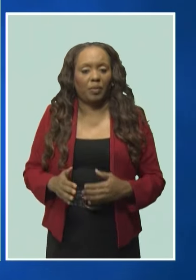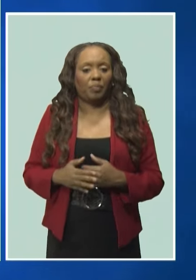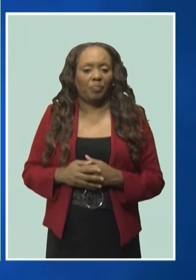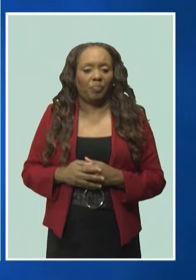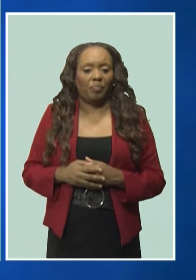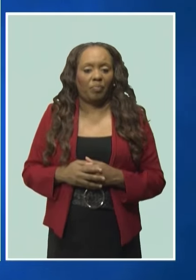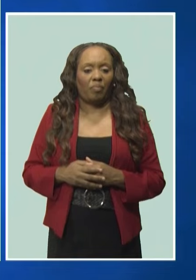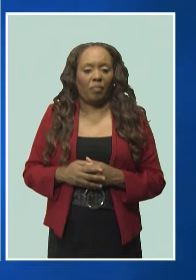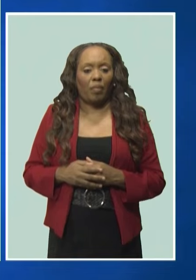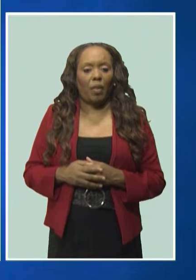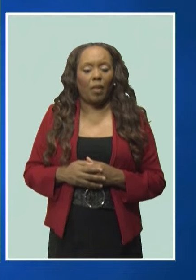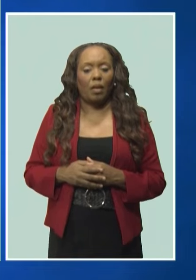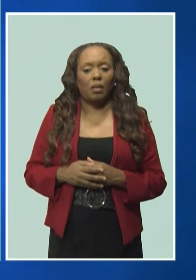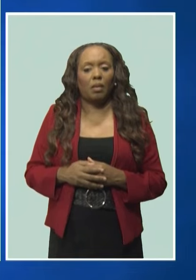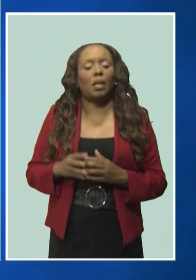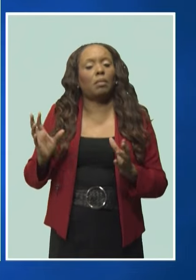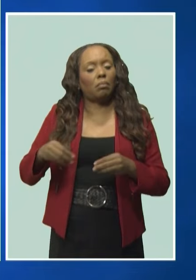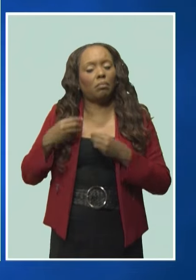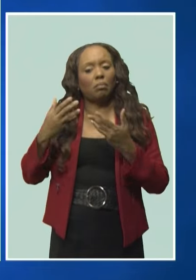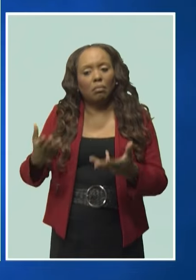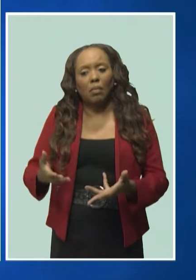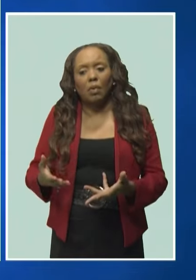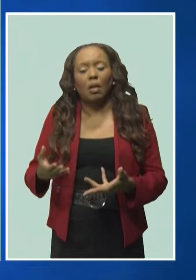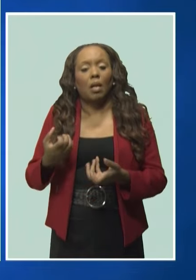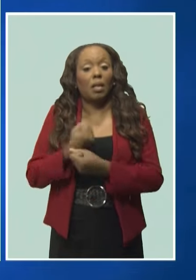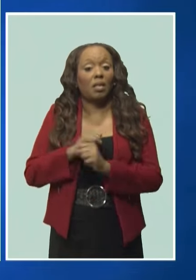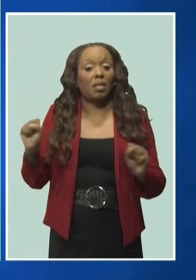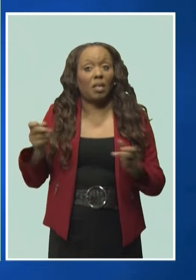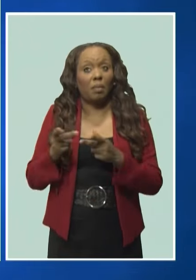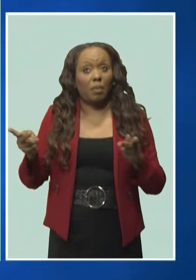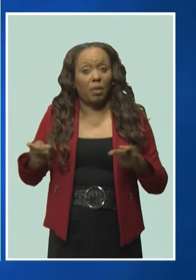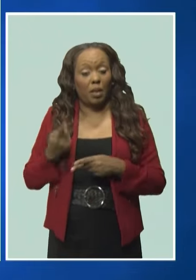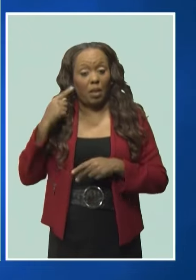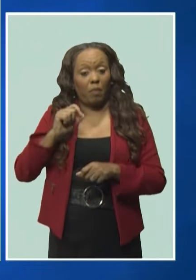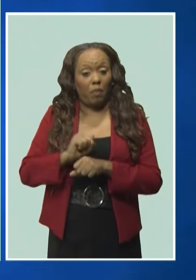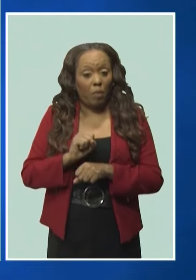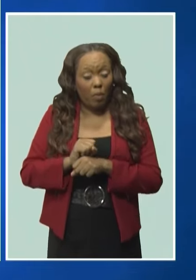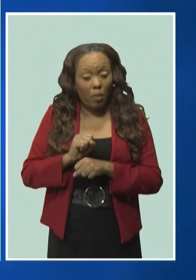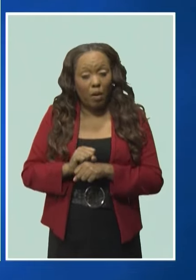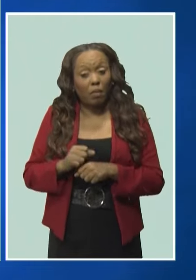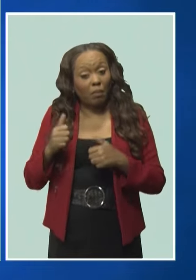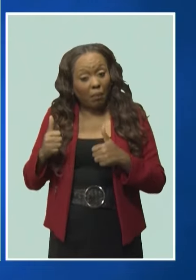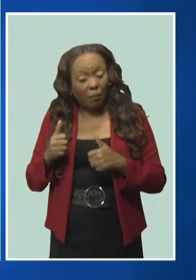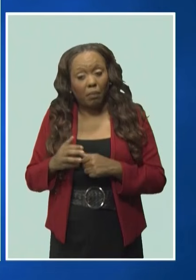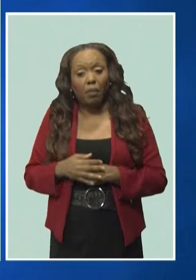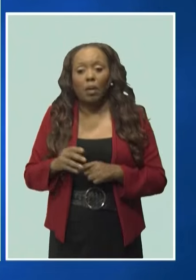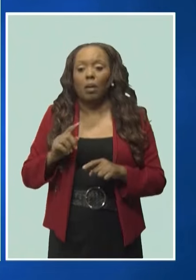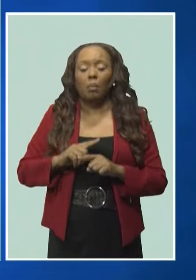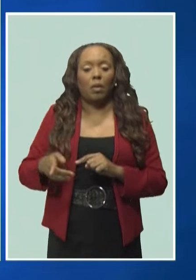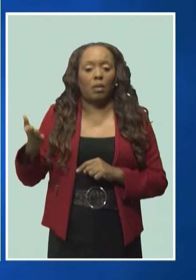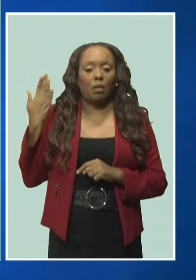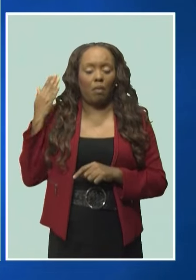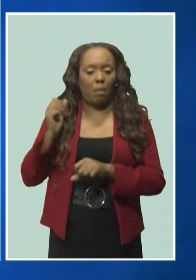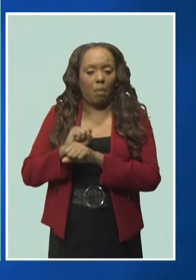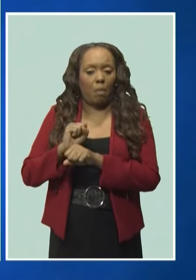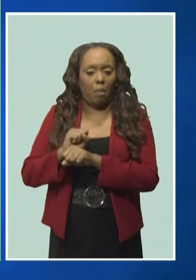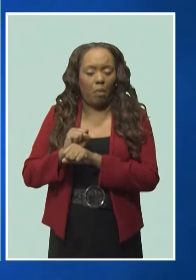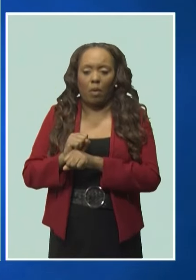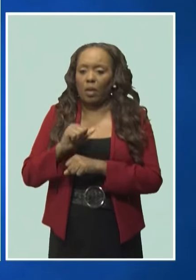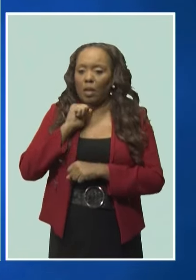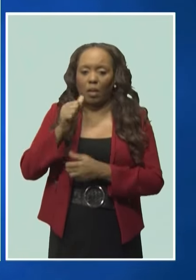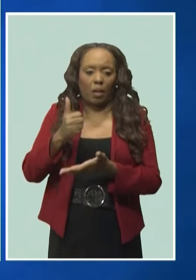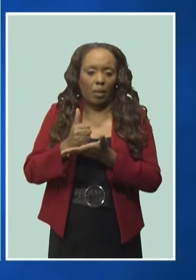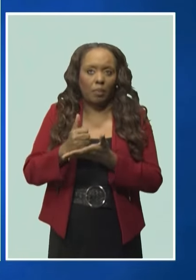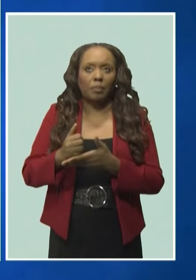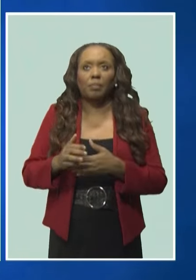taken to provide a safe place of work adequate. Ms. Smith has received no assistance from her former employer. I